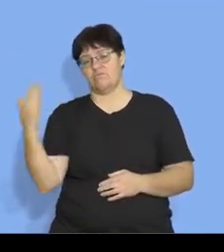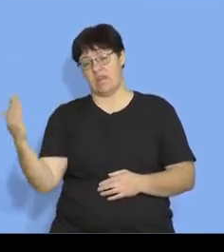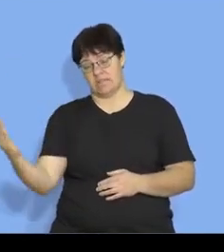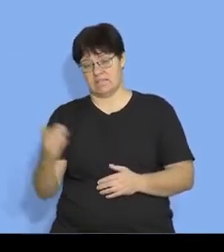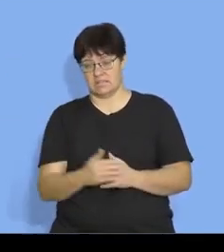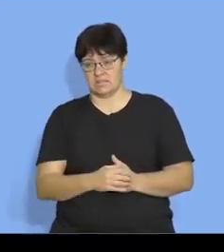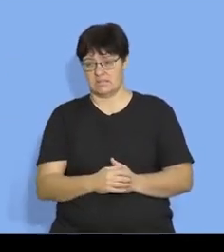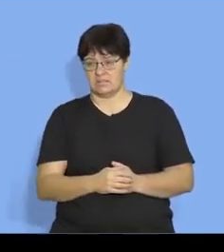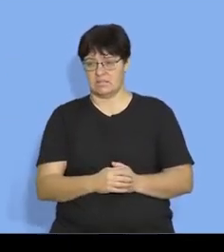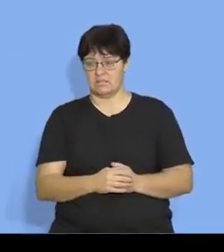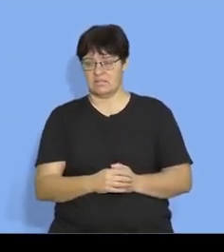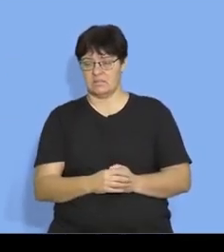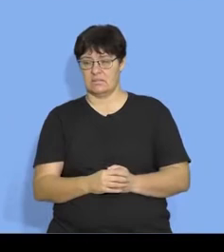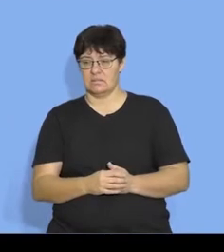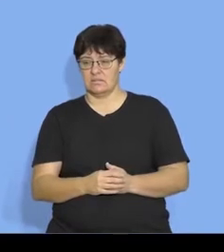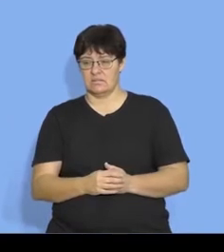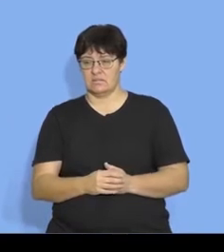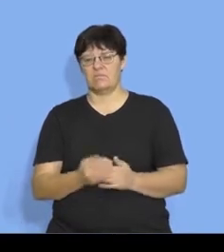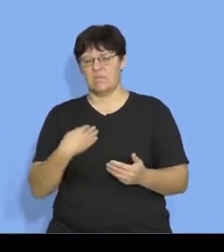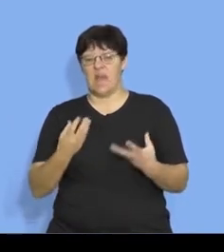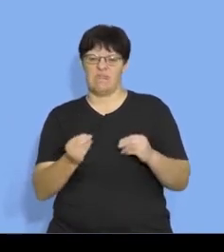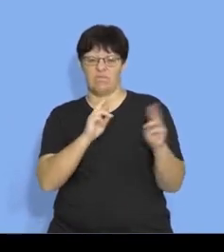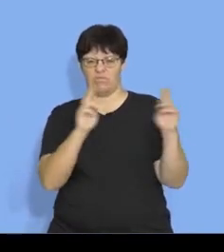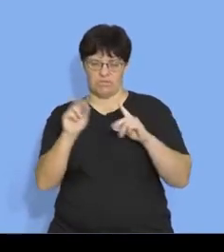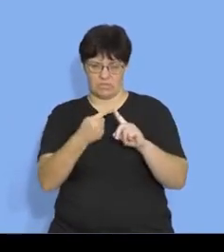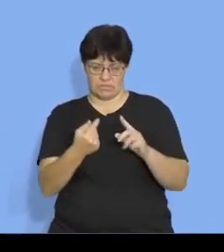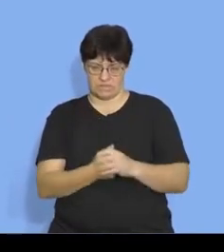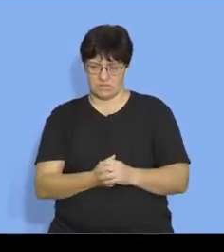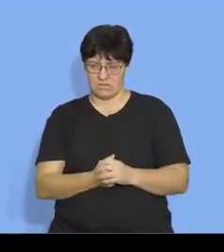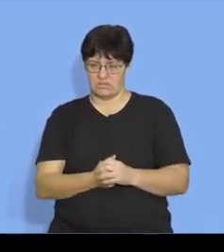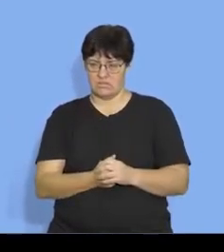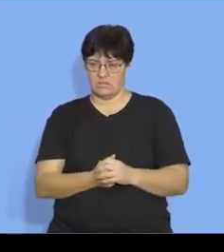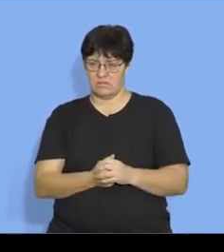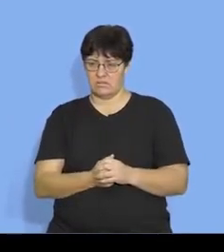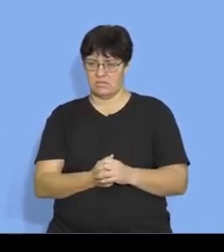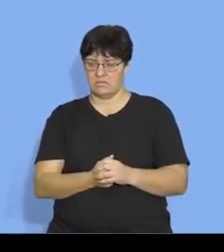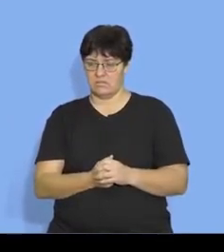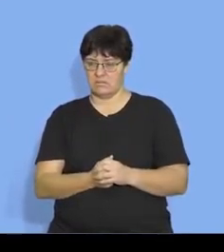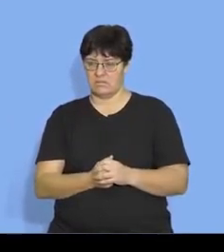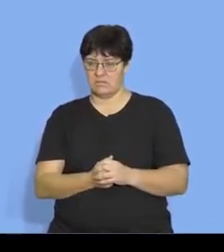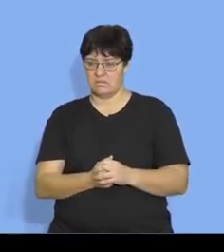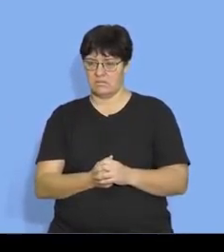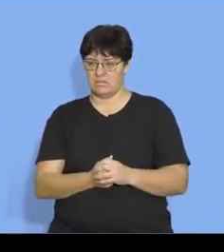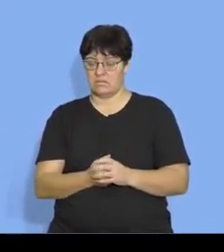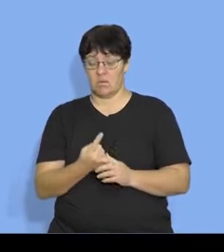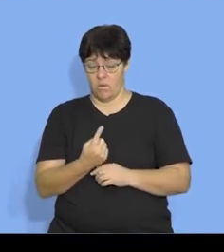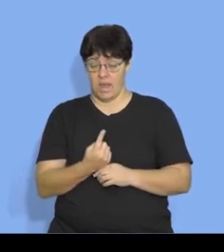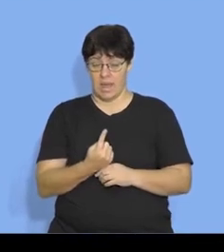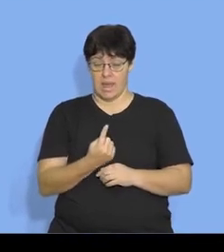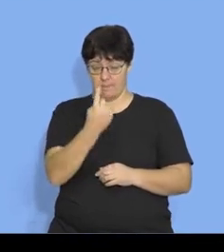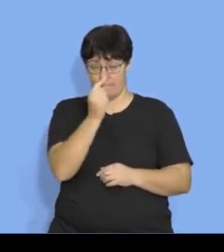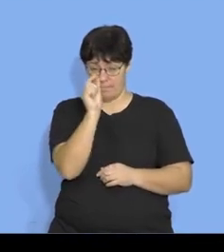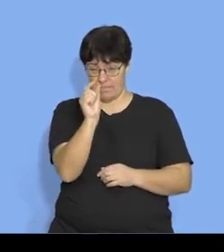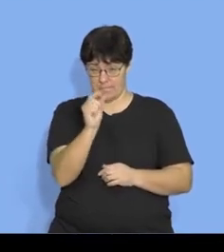just to give us a reference point so now if we look at this she went up a little bit